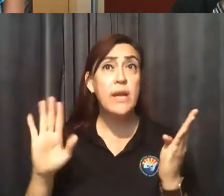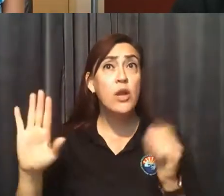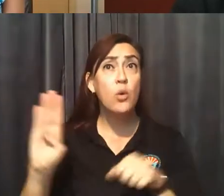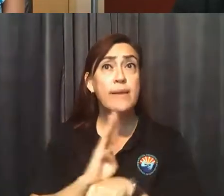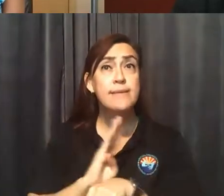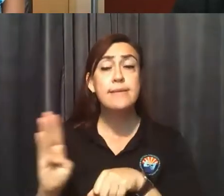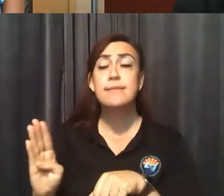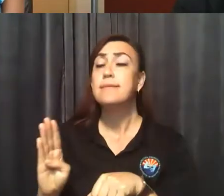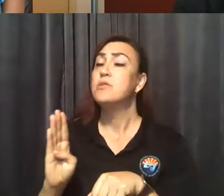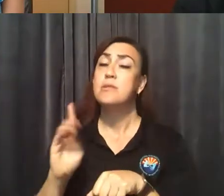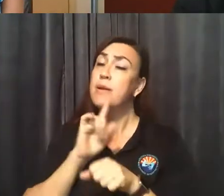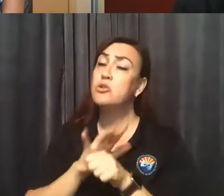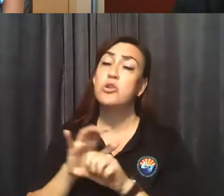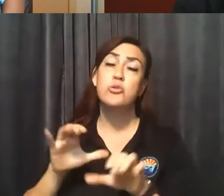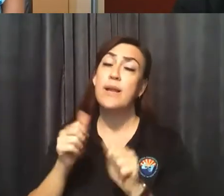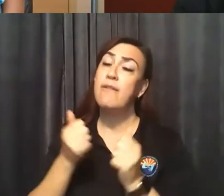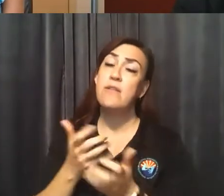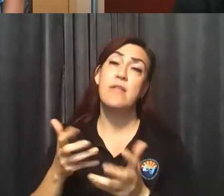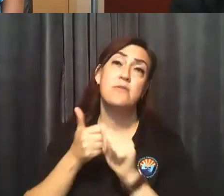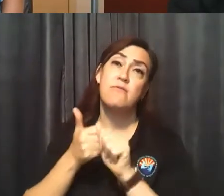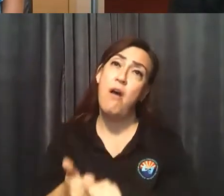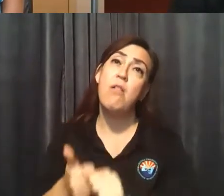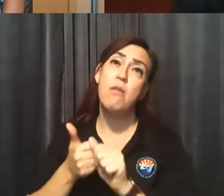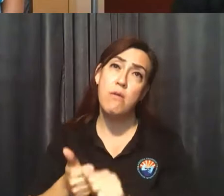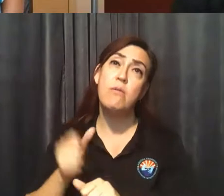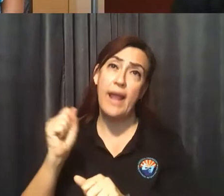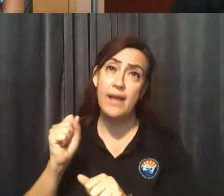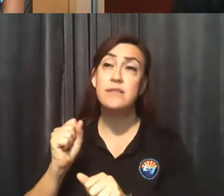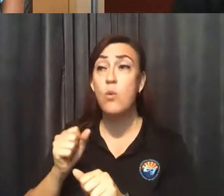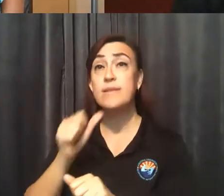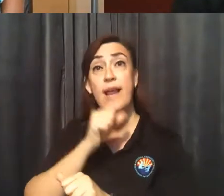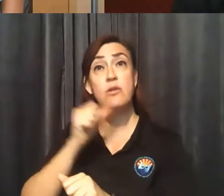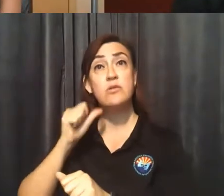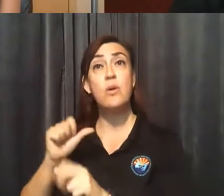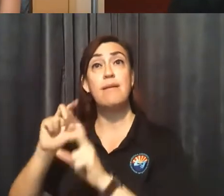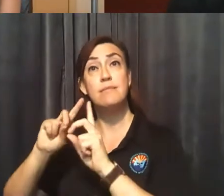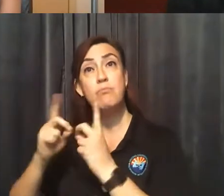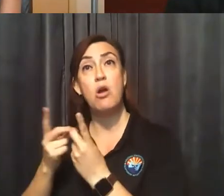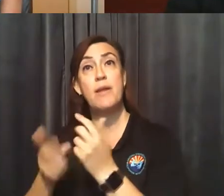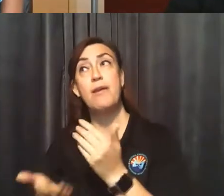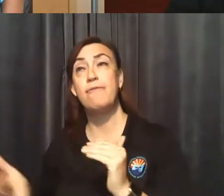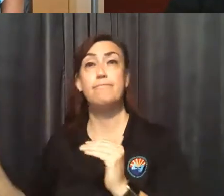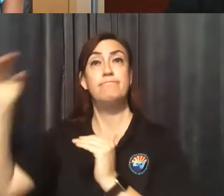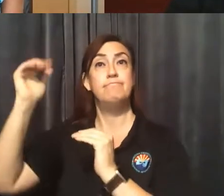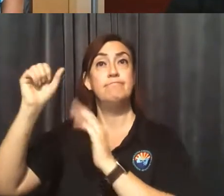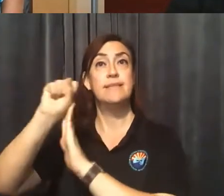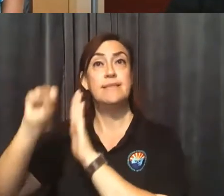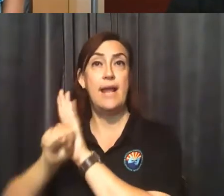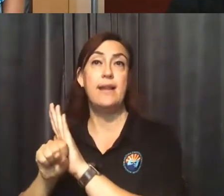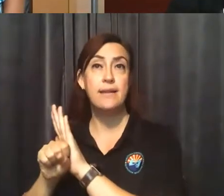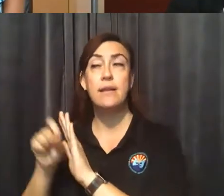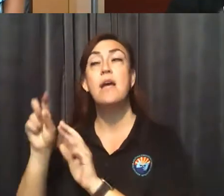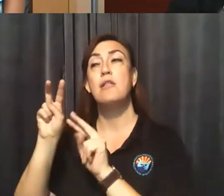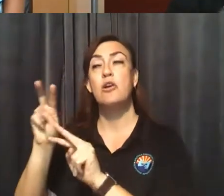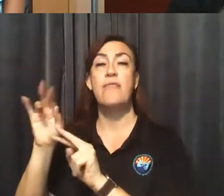by the book is to go to the Arizona Department of Health Services website, look at that COVID-19 guidance for